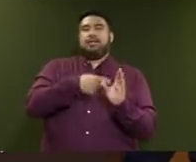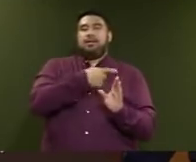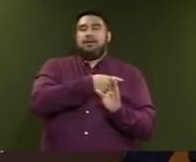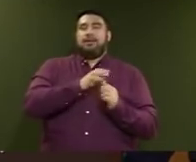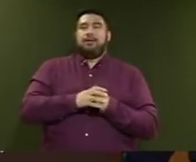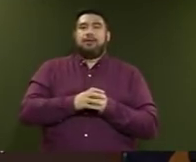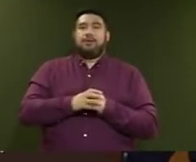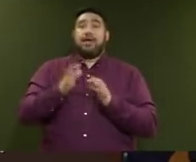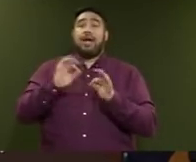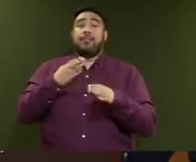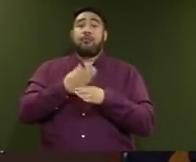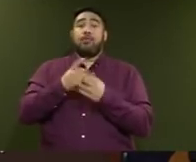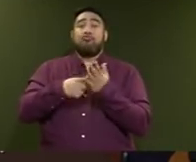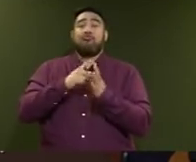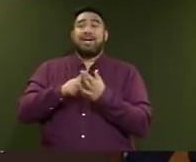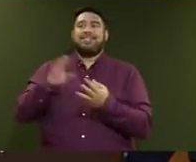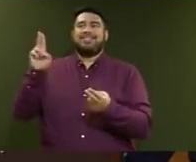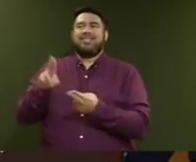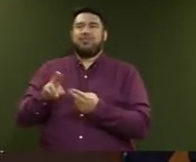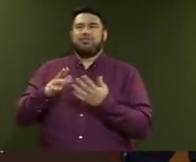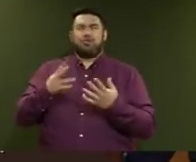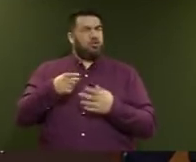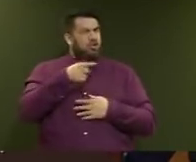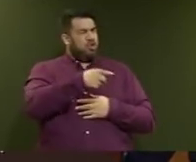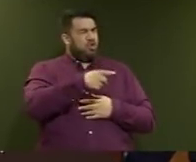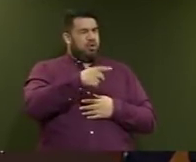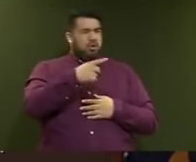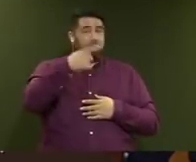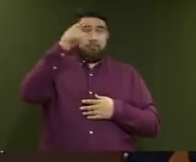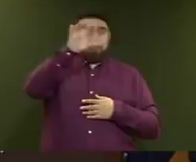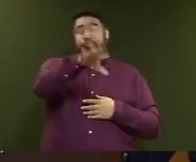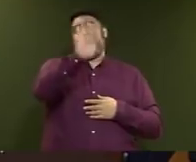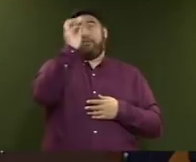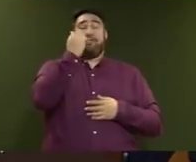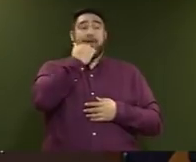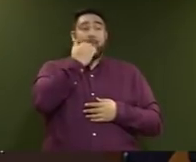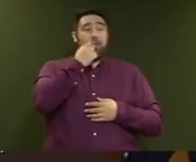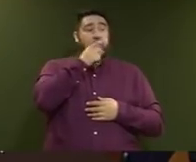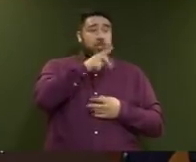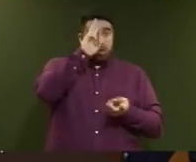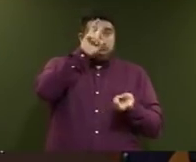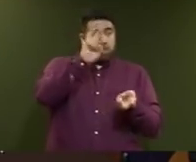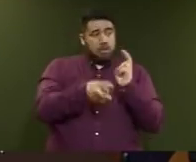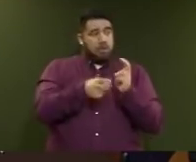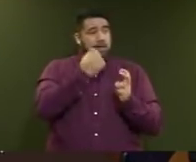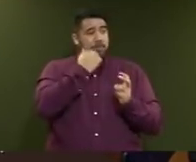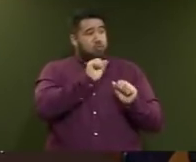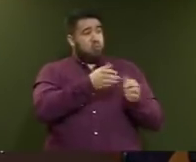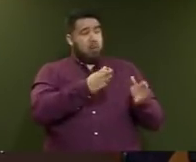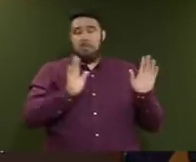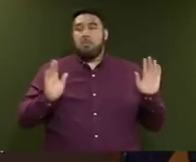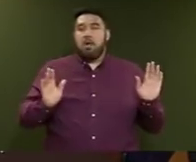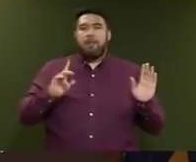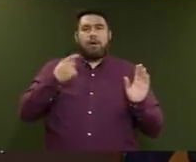has decreased. So the member is picking a figure, interpreting it in the way that he chooses, but I'm proud